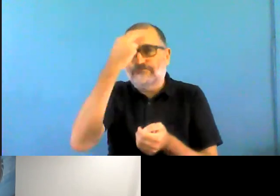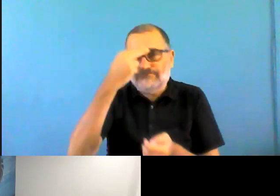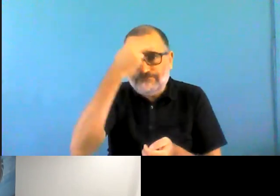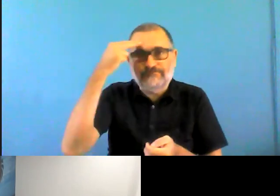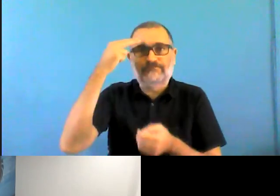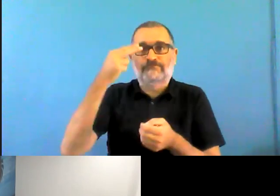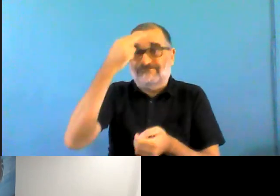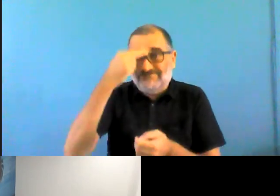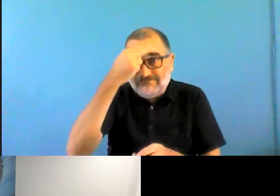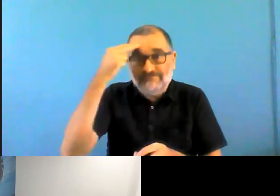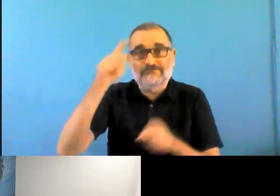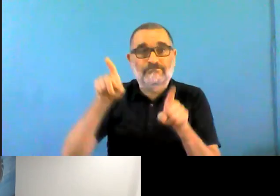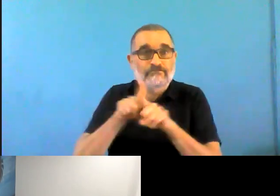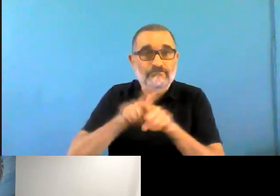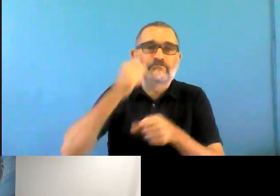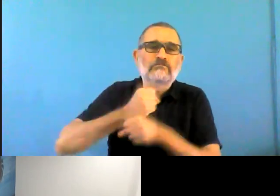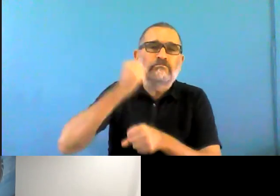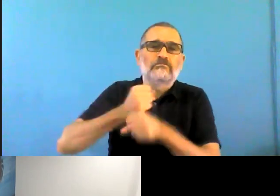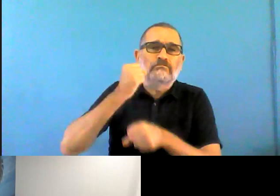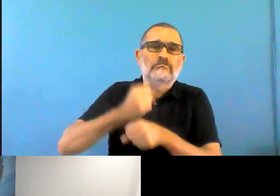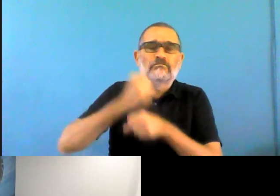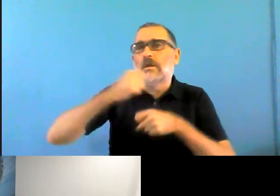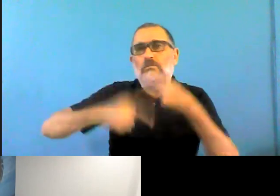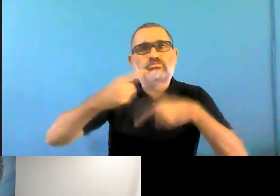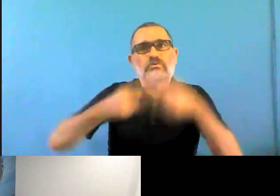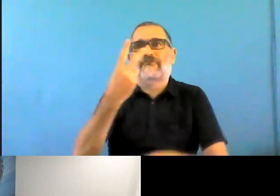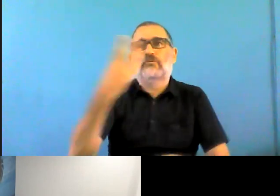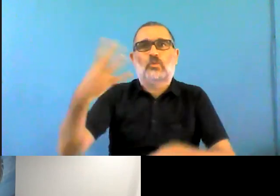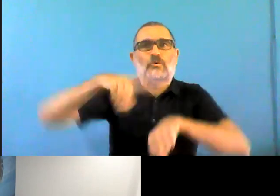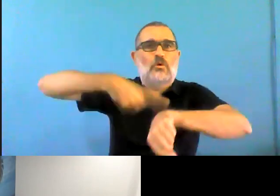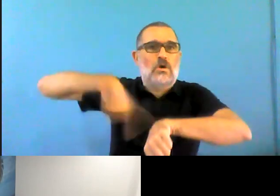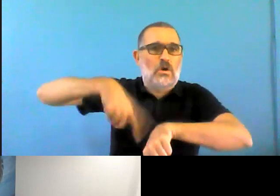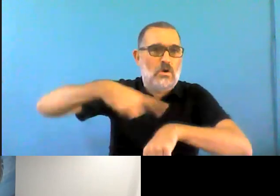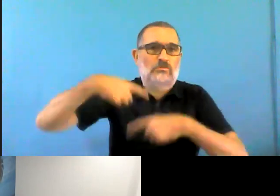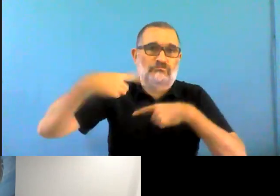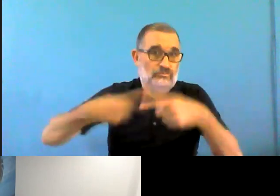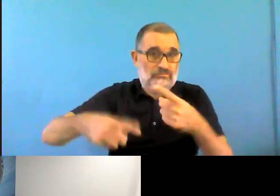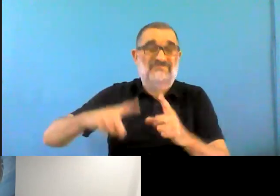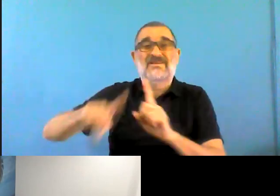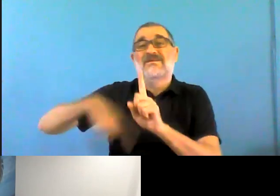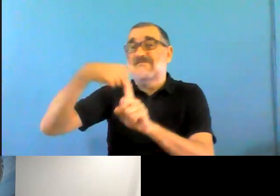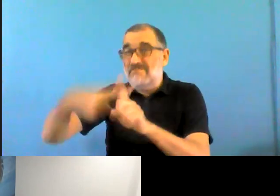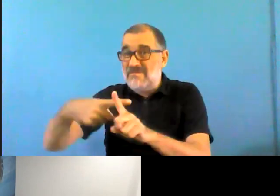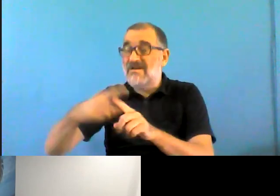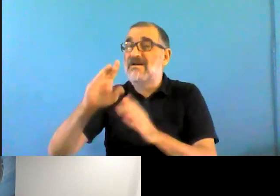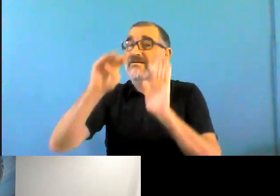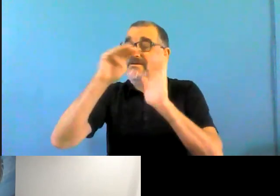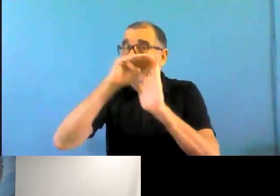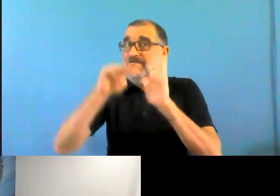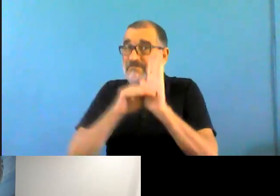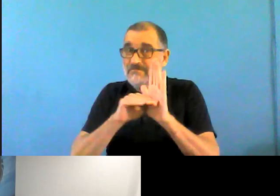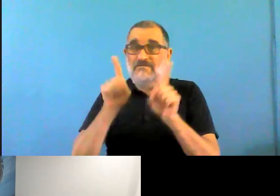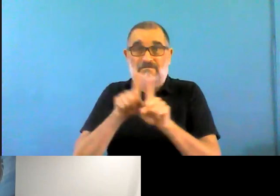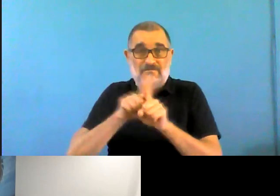orders, they also provide emotional support to their patients. and so we did approve a guidebook